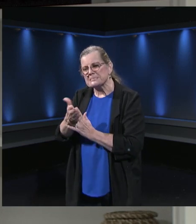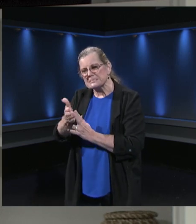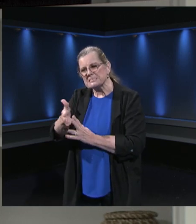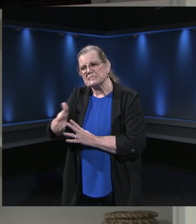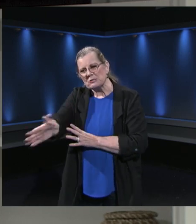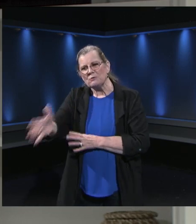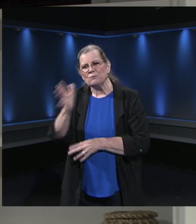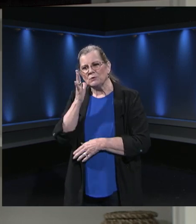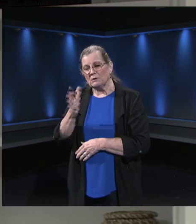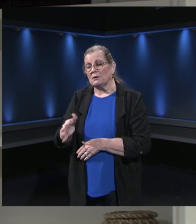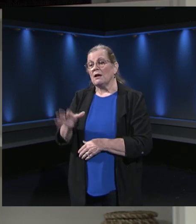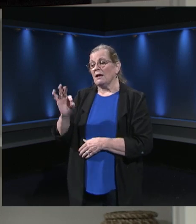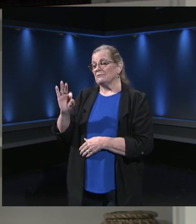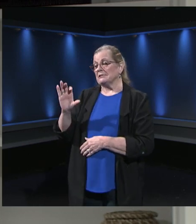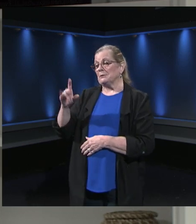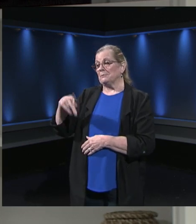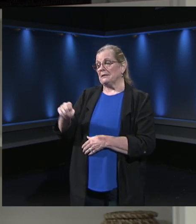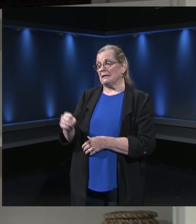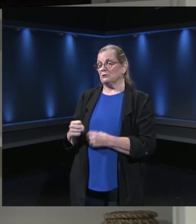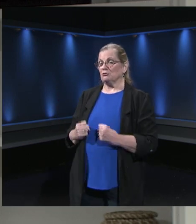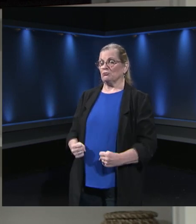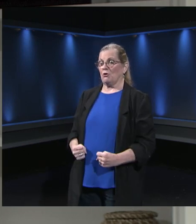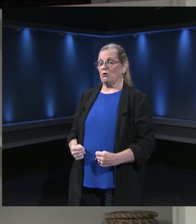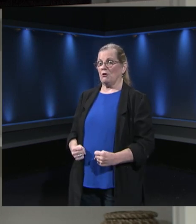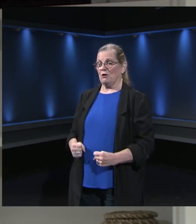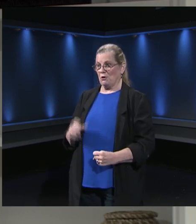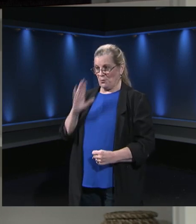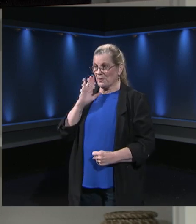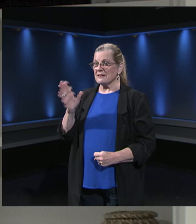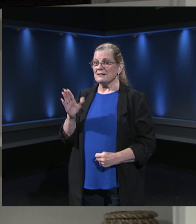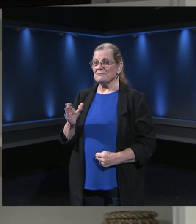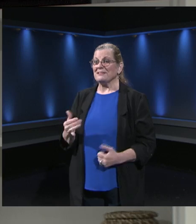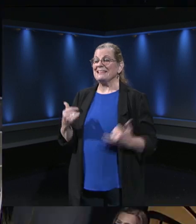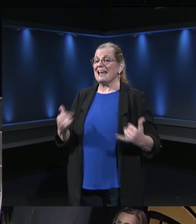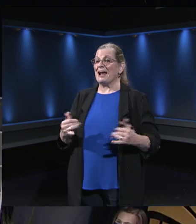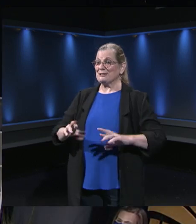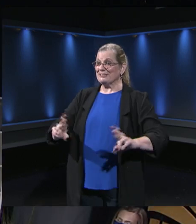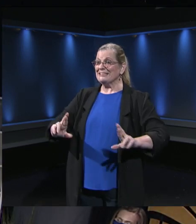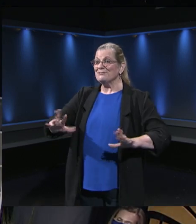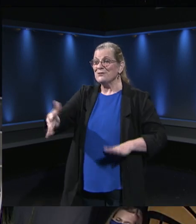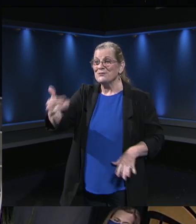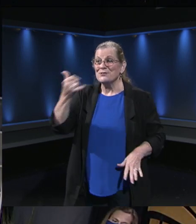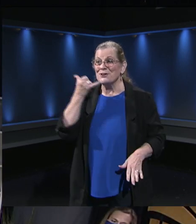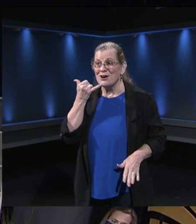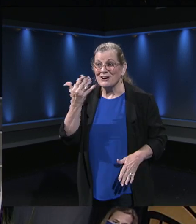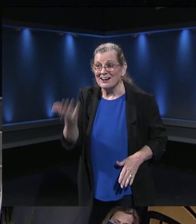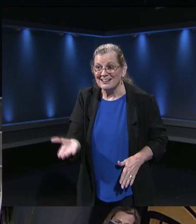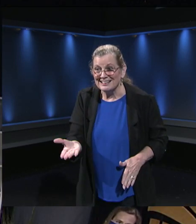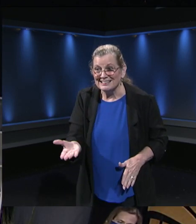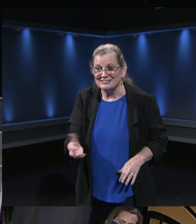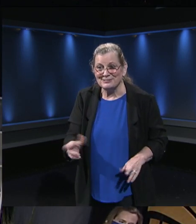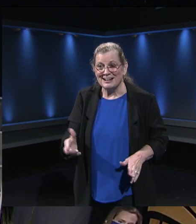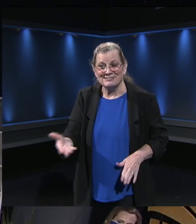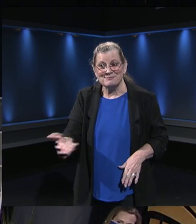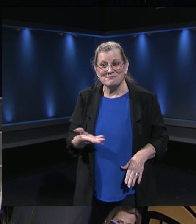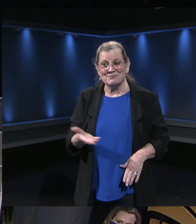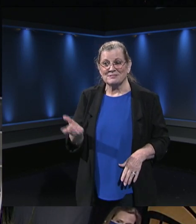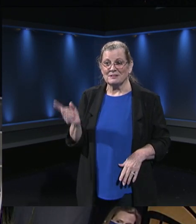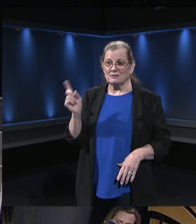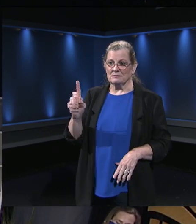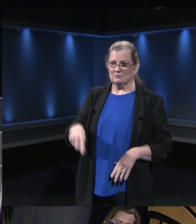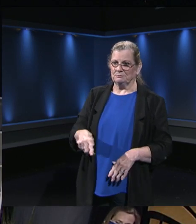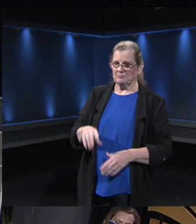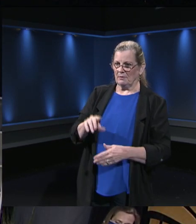strong. So thank you for that comment. Now we're going to take a phone call. Caller, welcome to the return to school town hall.